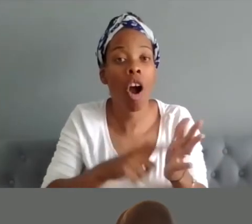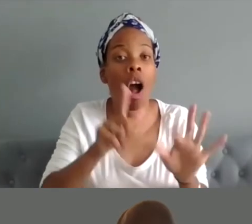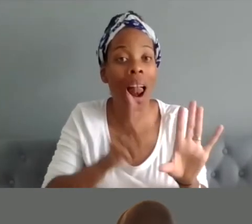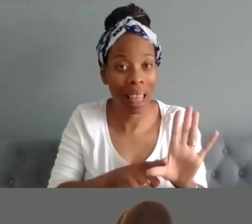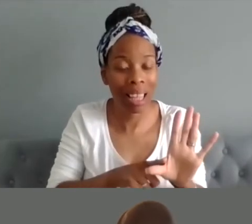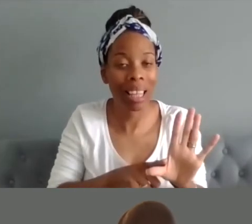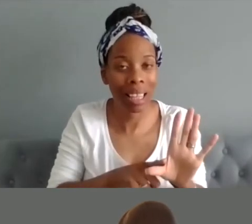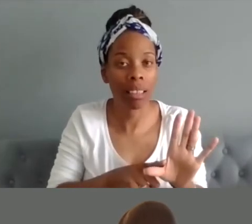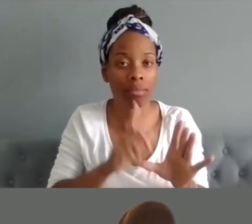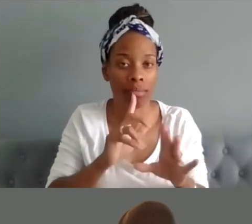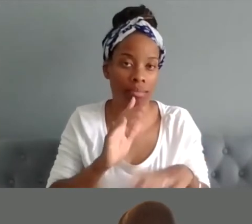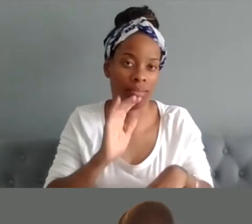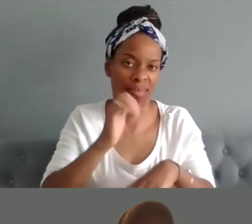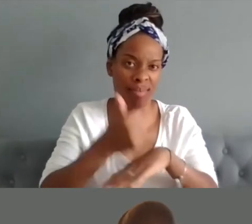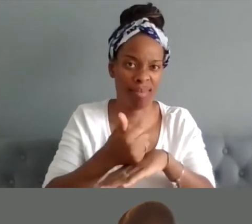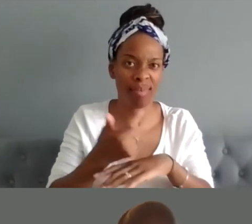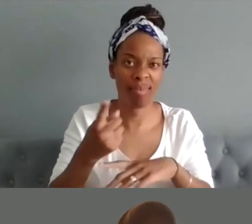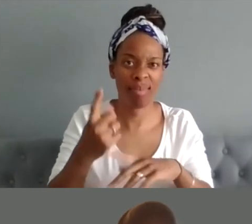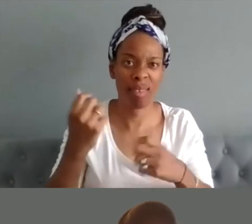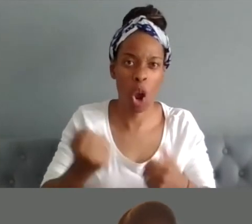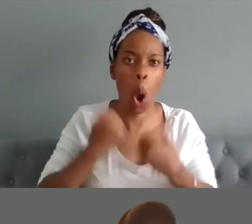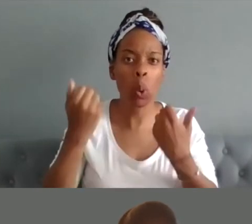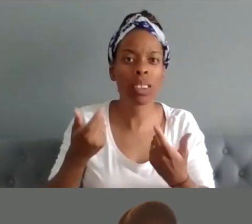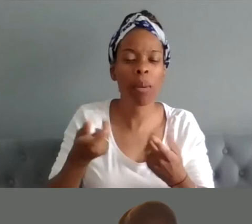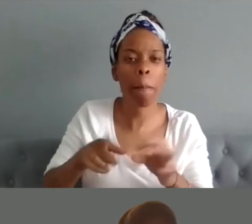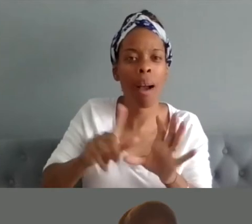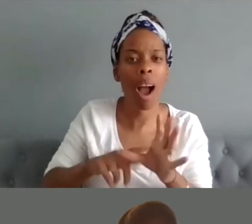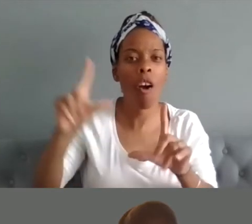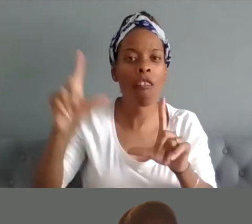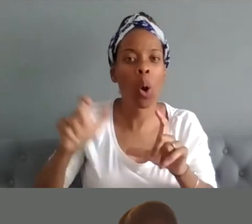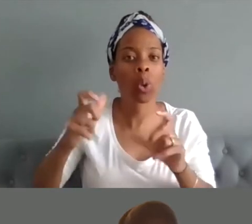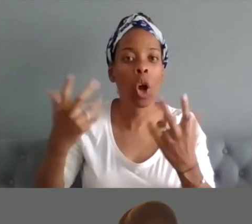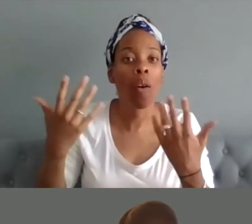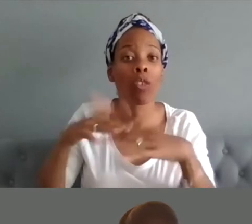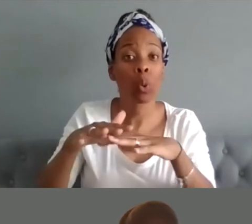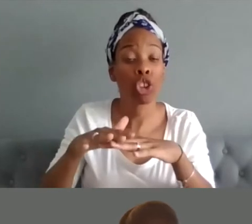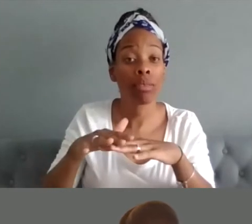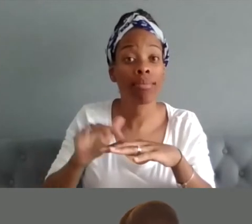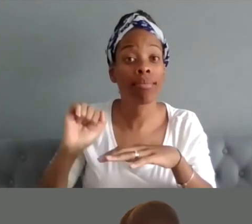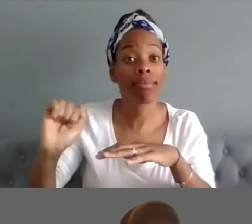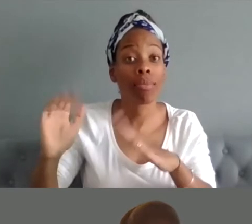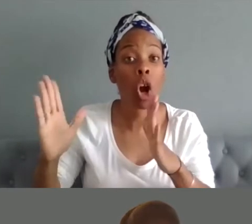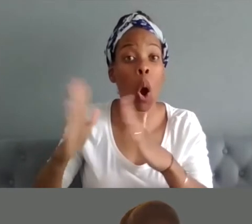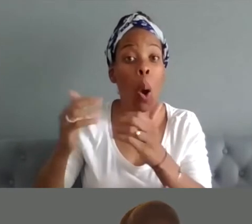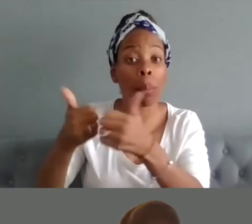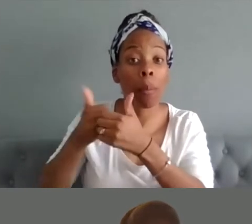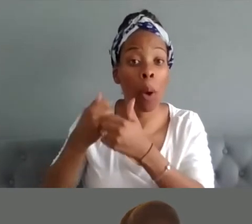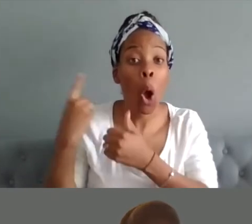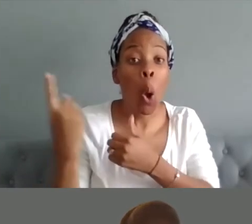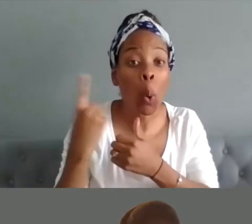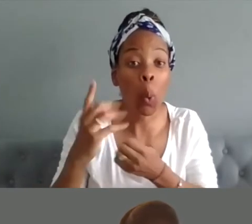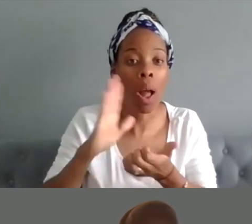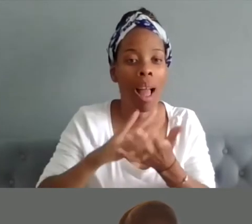Autography hosted by photo fusion and she's joined by her home support tonight who is Helen Farley